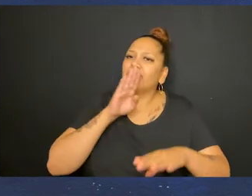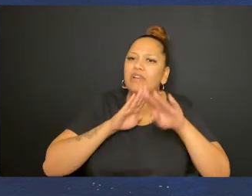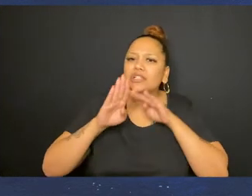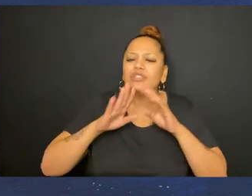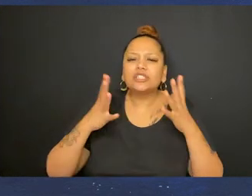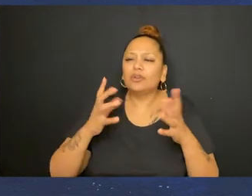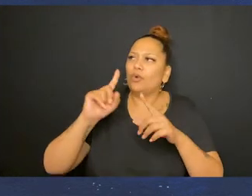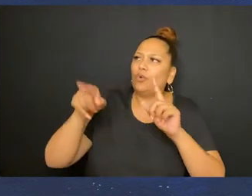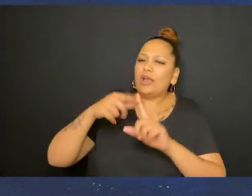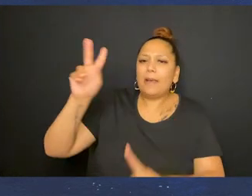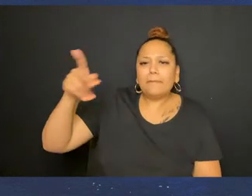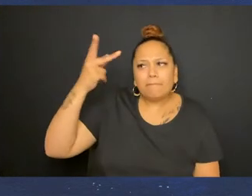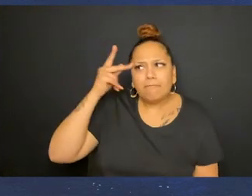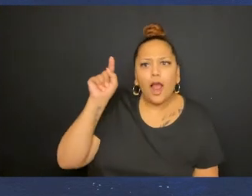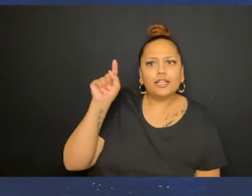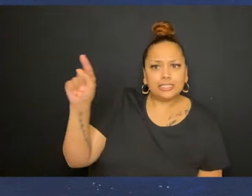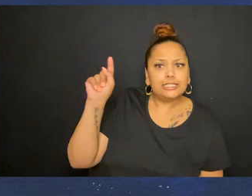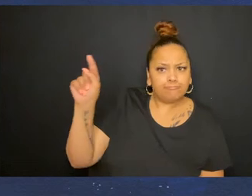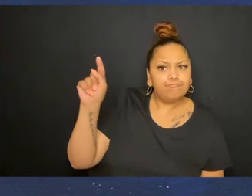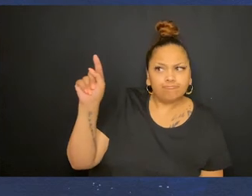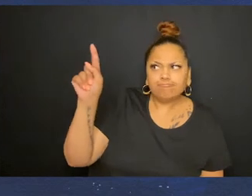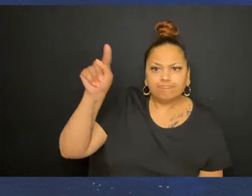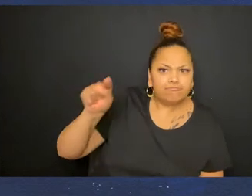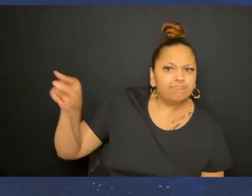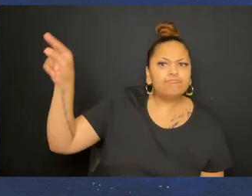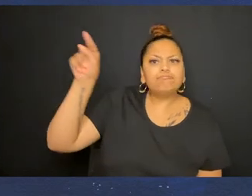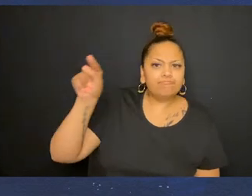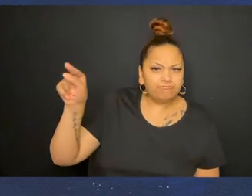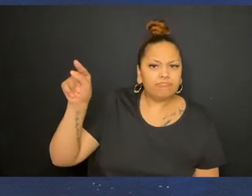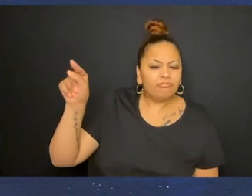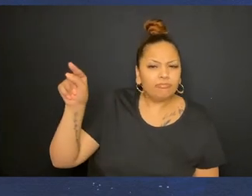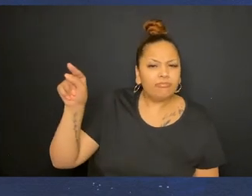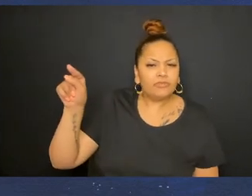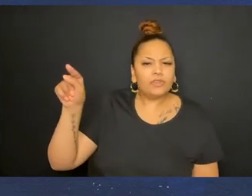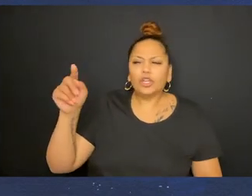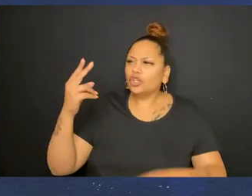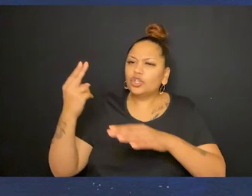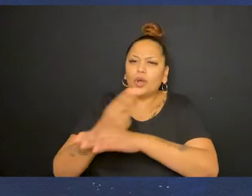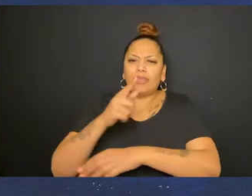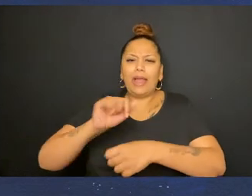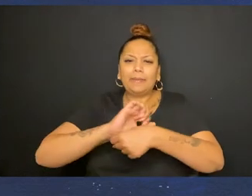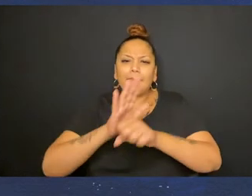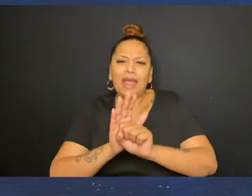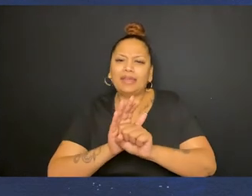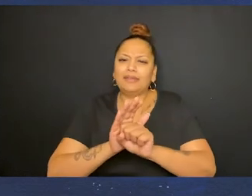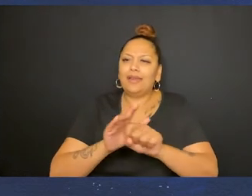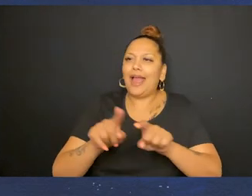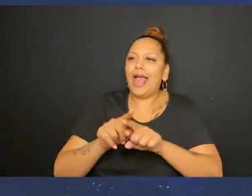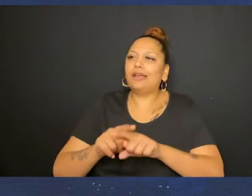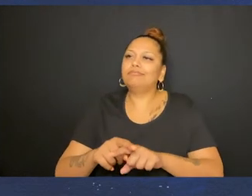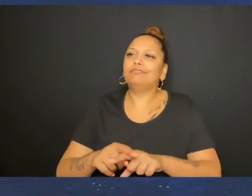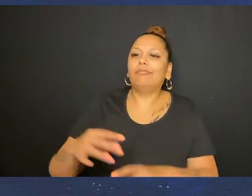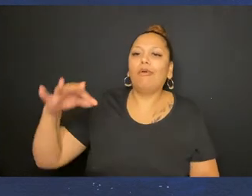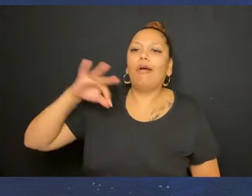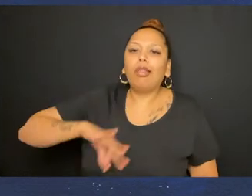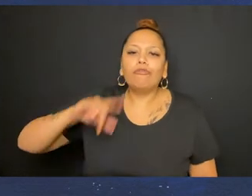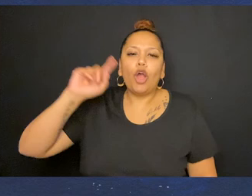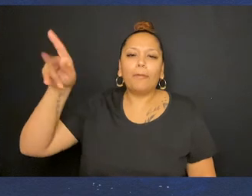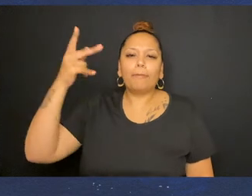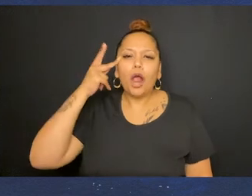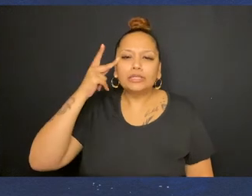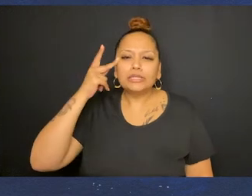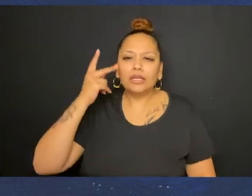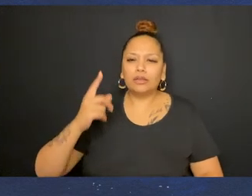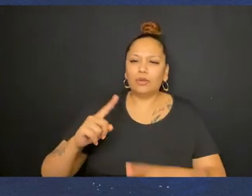also get extremely frustrated when politicians are using this pandemic for political gain